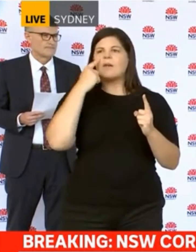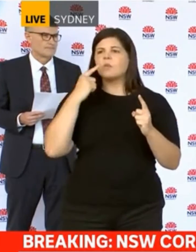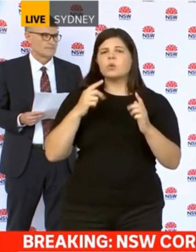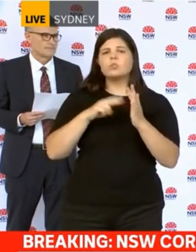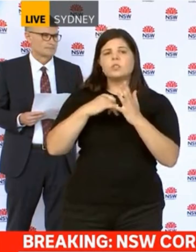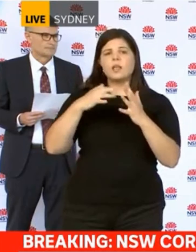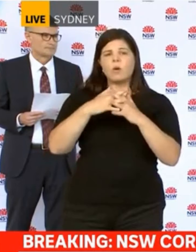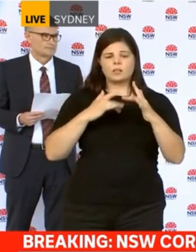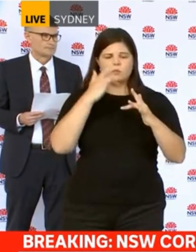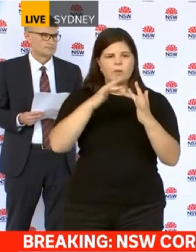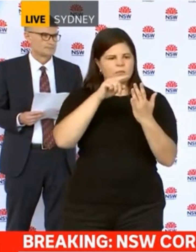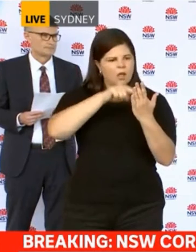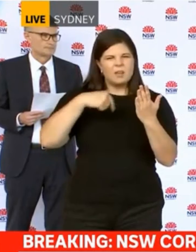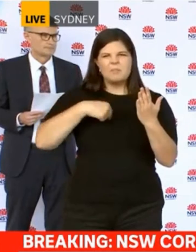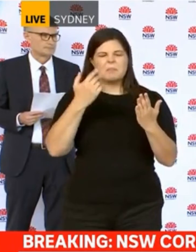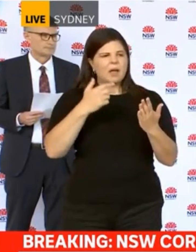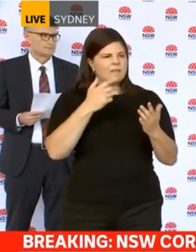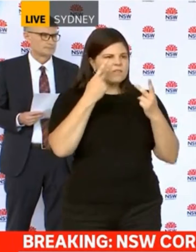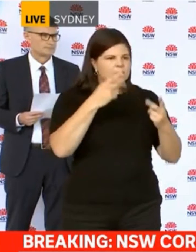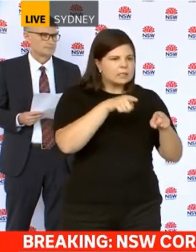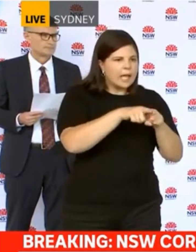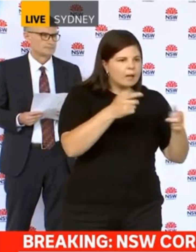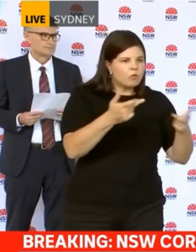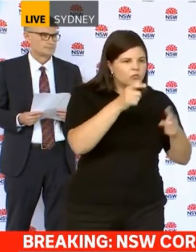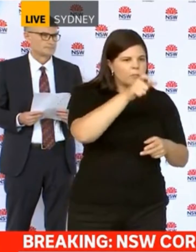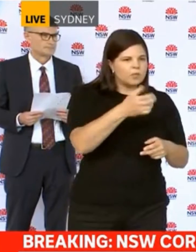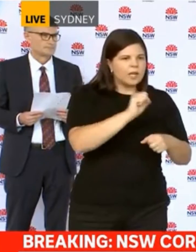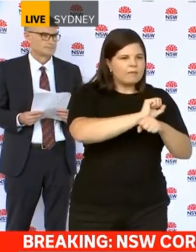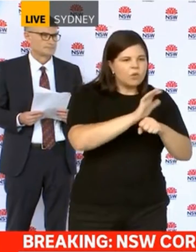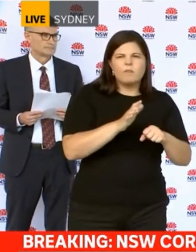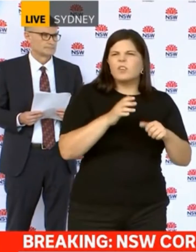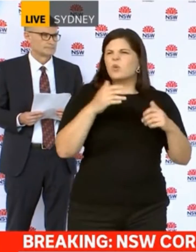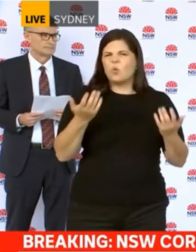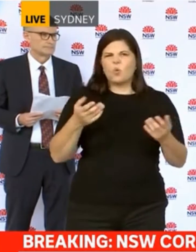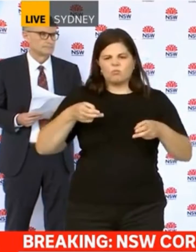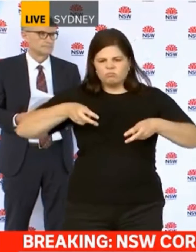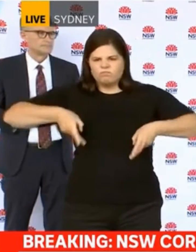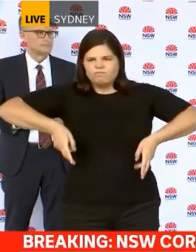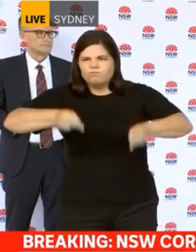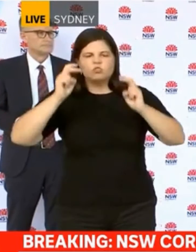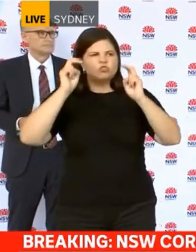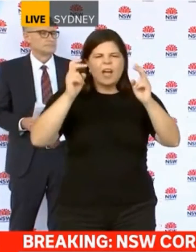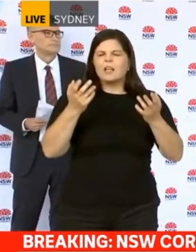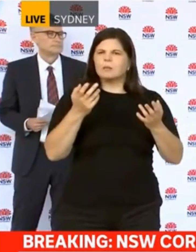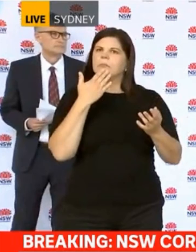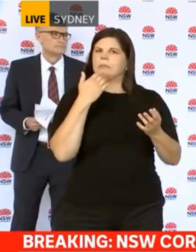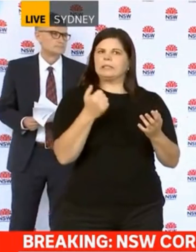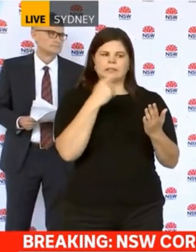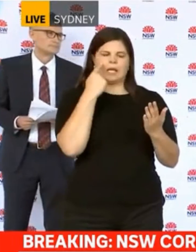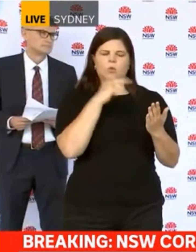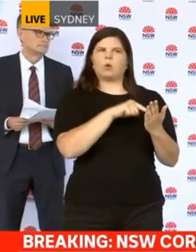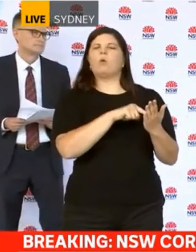up there and whether you've been exposed and we also appeal to people and I want to say this point and Dr McAnulty will repeat this point,